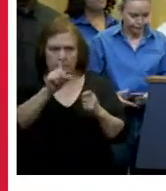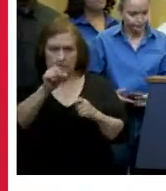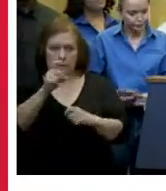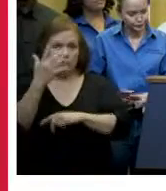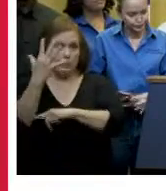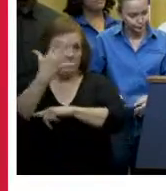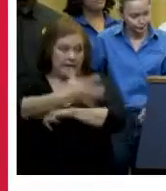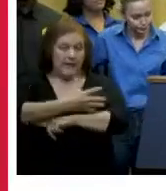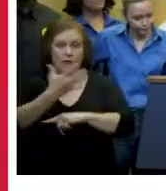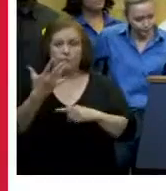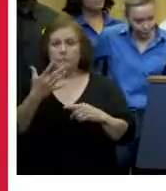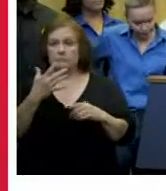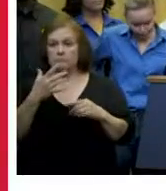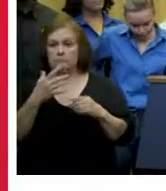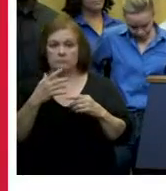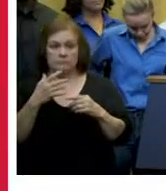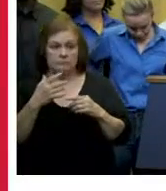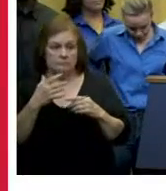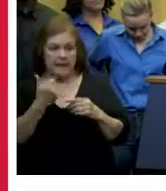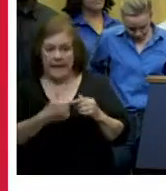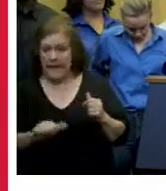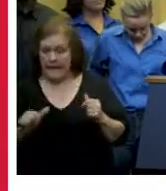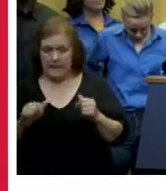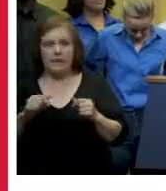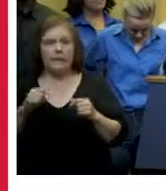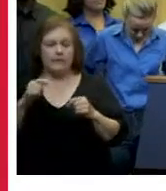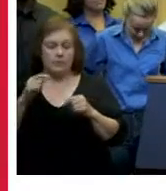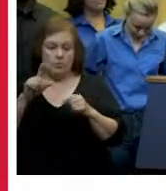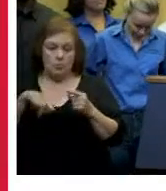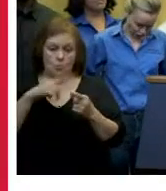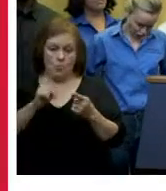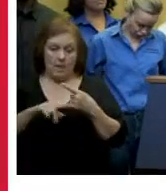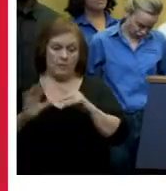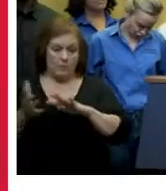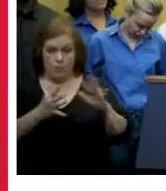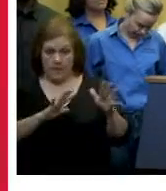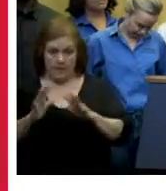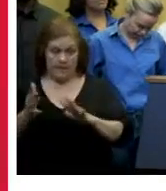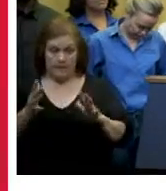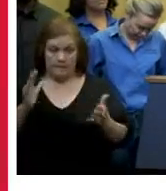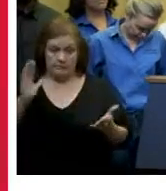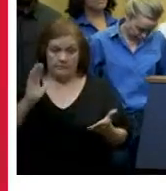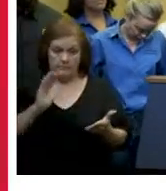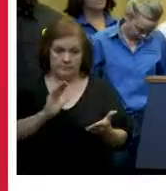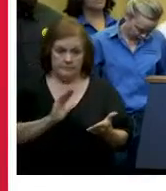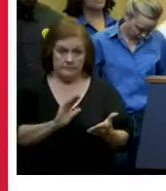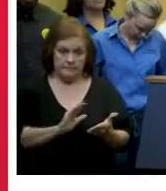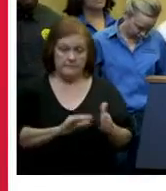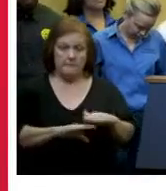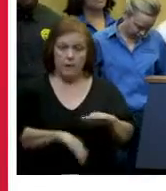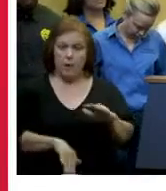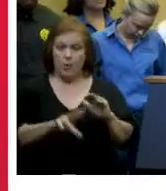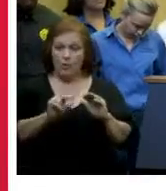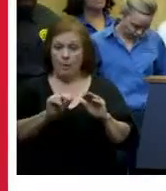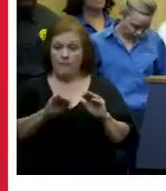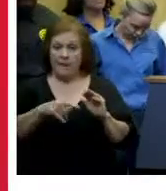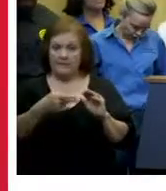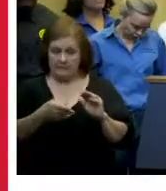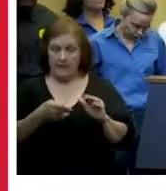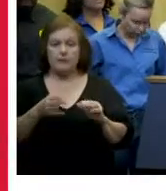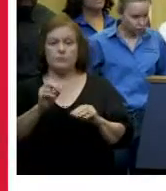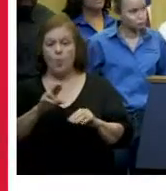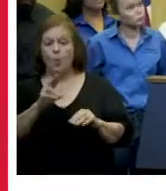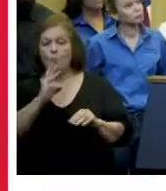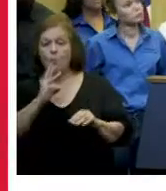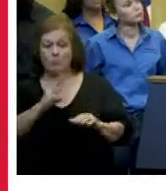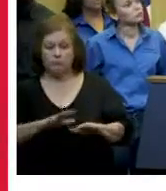tree is it a down branch we will work until the winds sustain at 30 miles per hour or floodwaters won't be safe for our